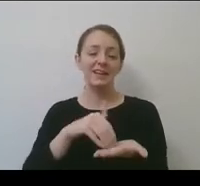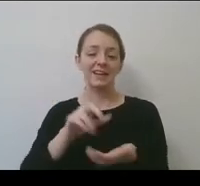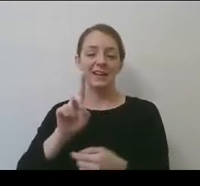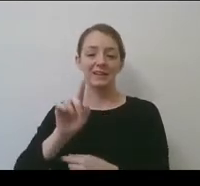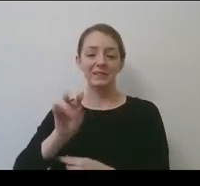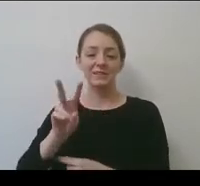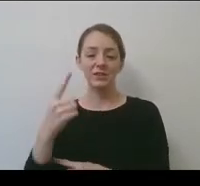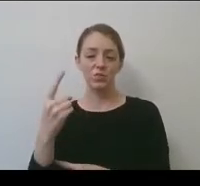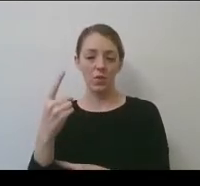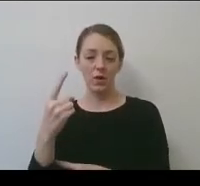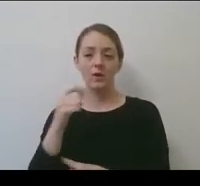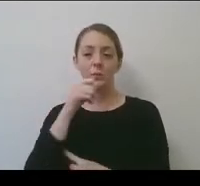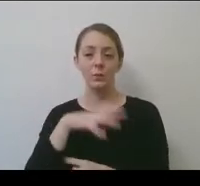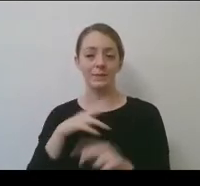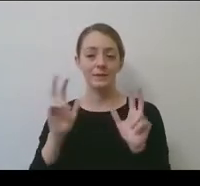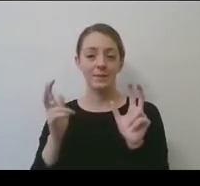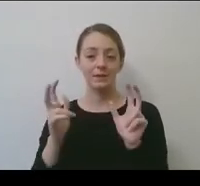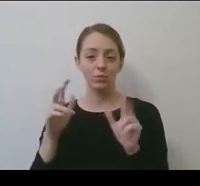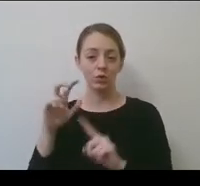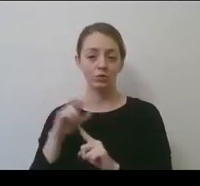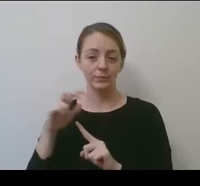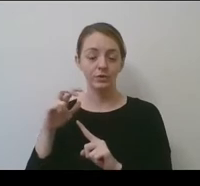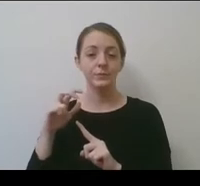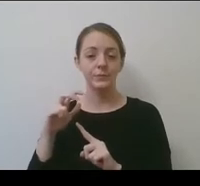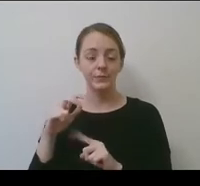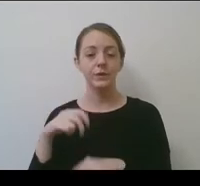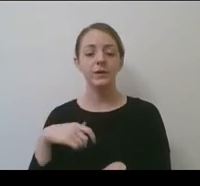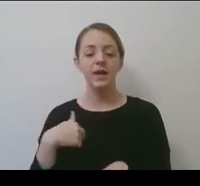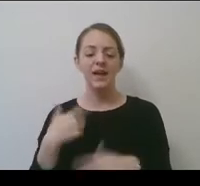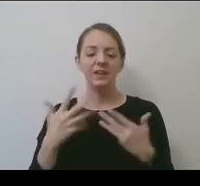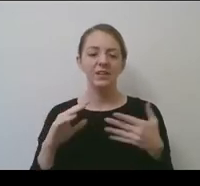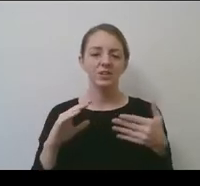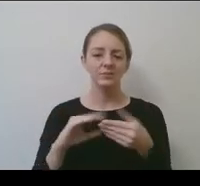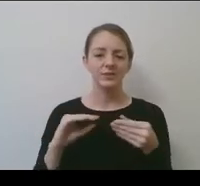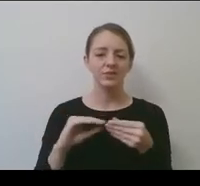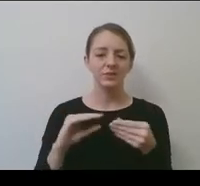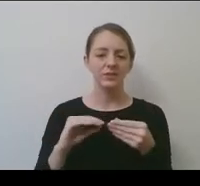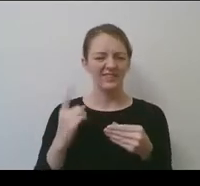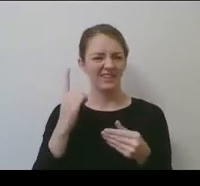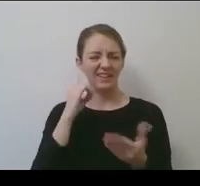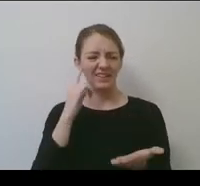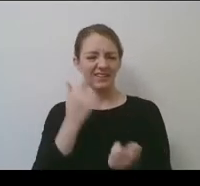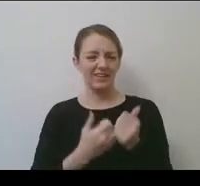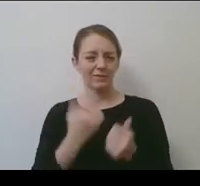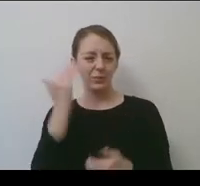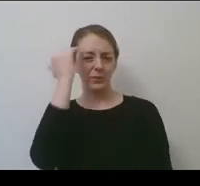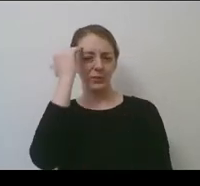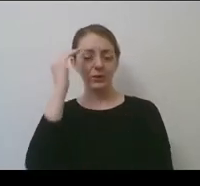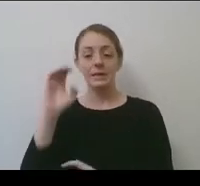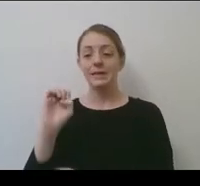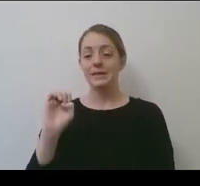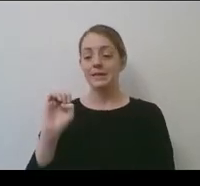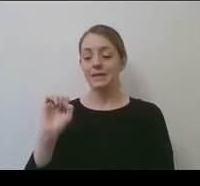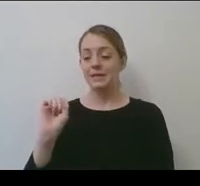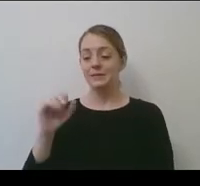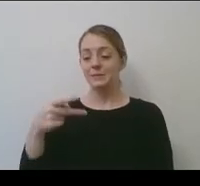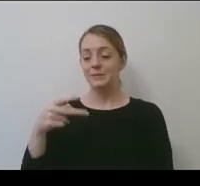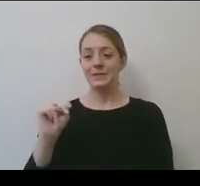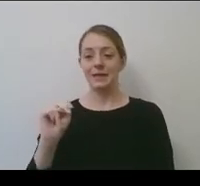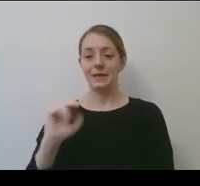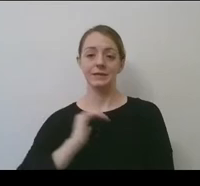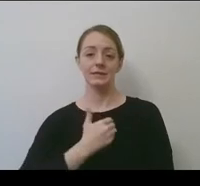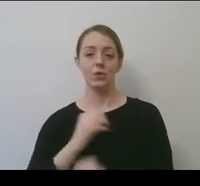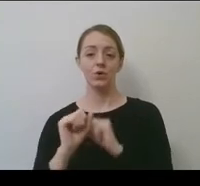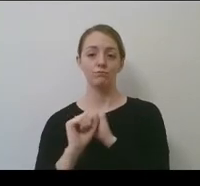basketball championship, um, as I, as I noted, and I think everyone's aware, um, ESPN is our broadcast partner and continues to be